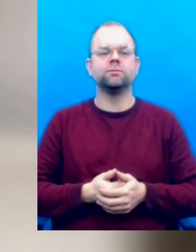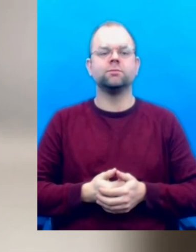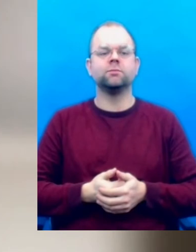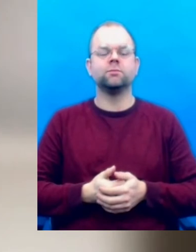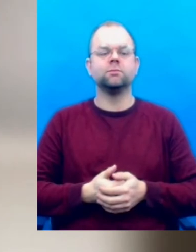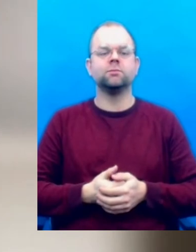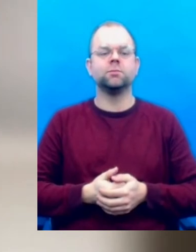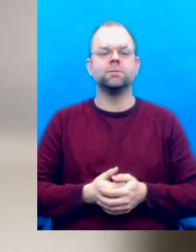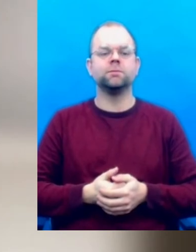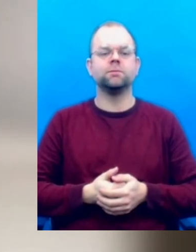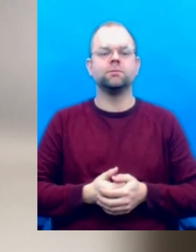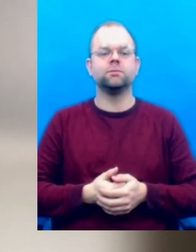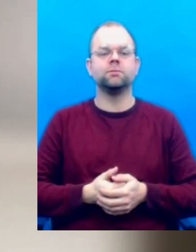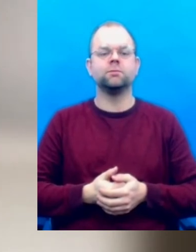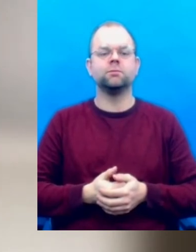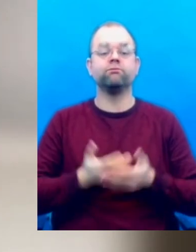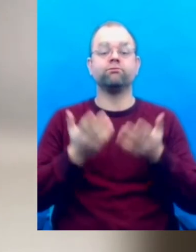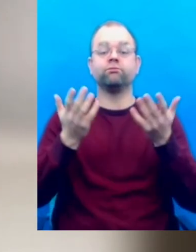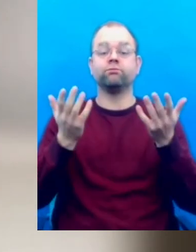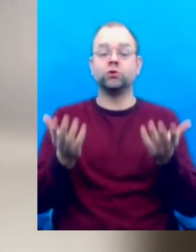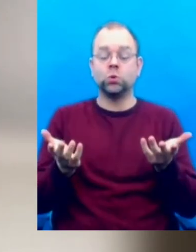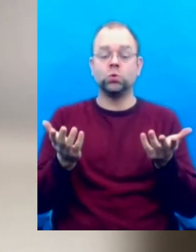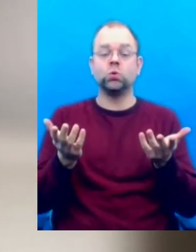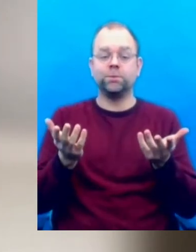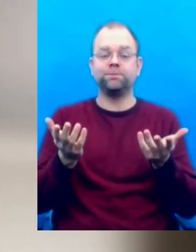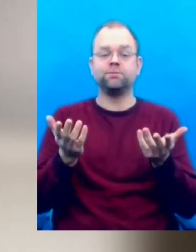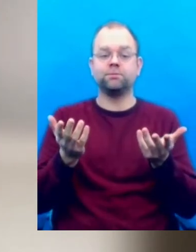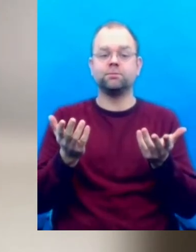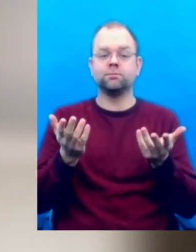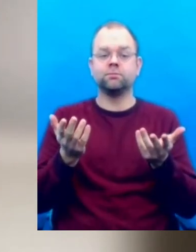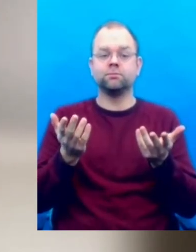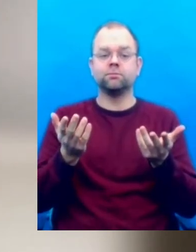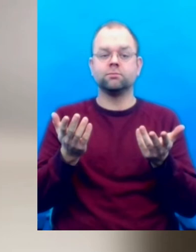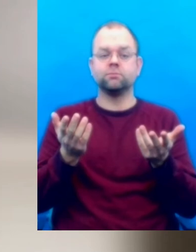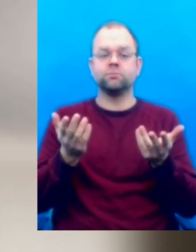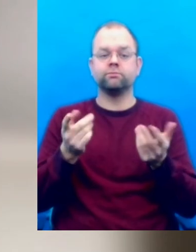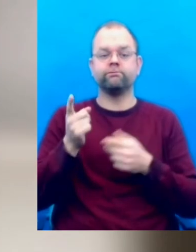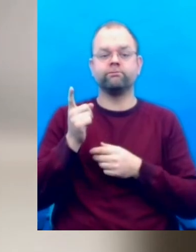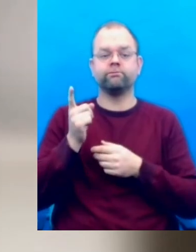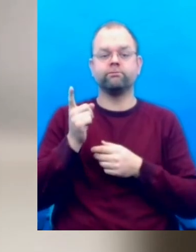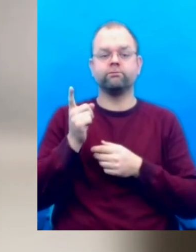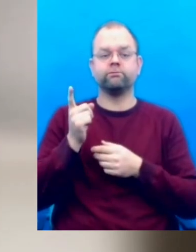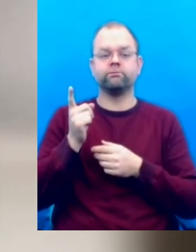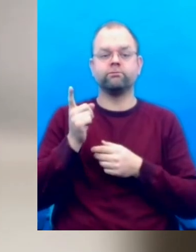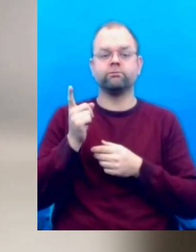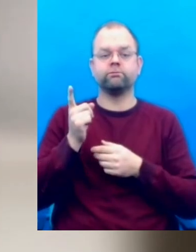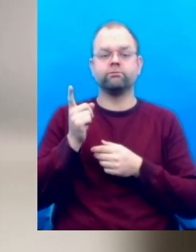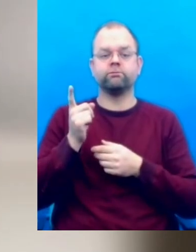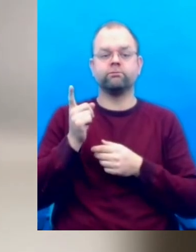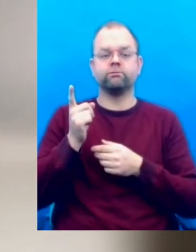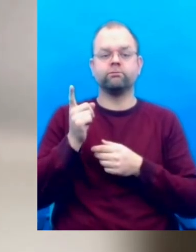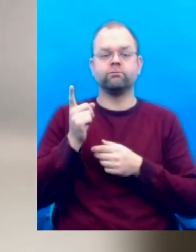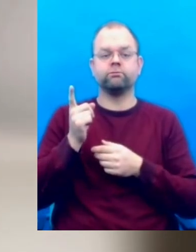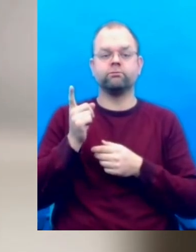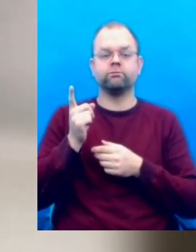So, we see that we echo this. So, in order to hear it twice, maybe